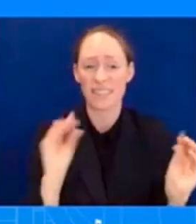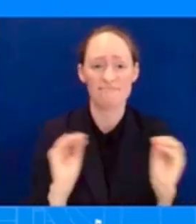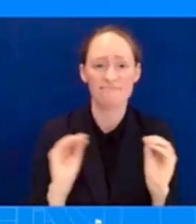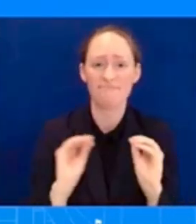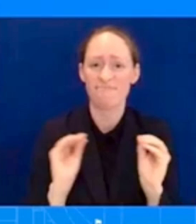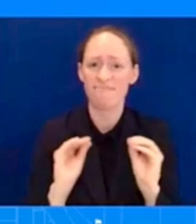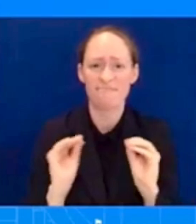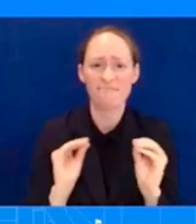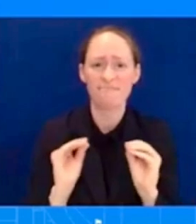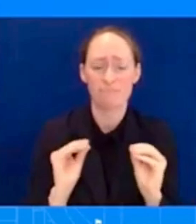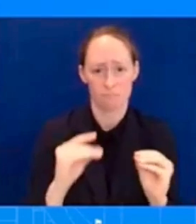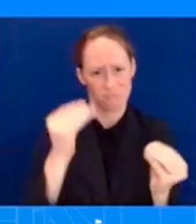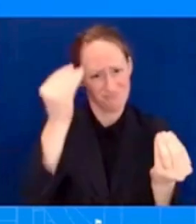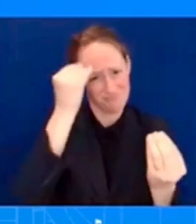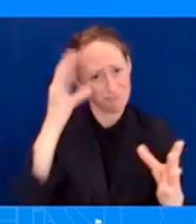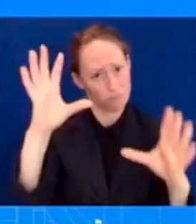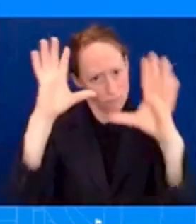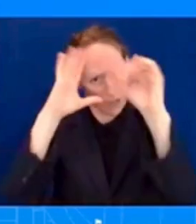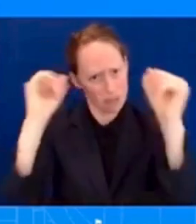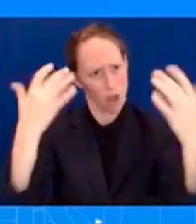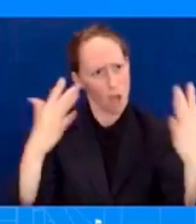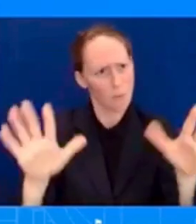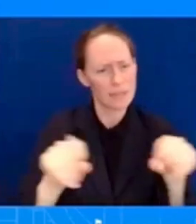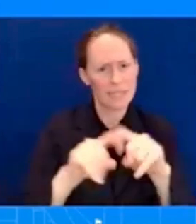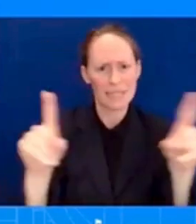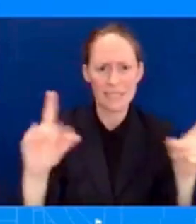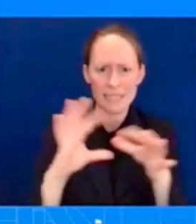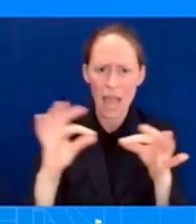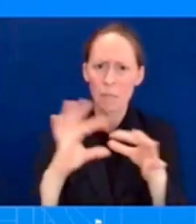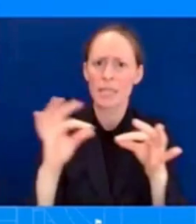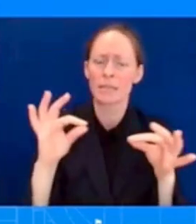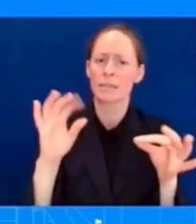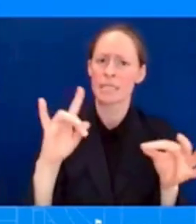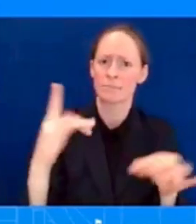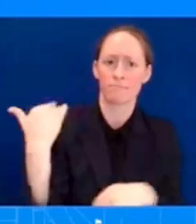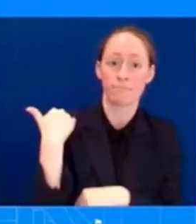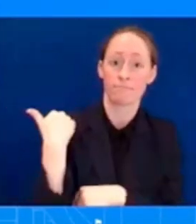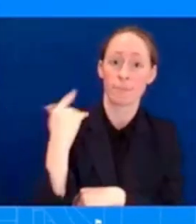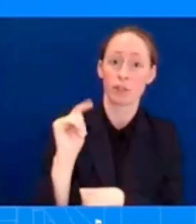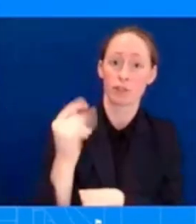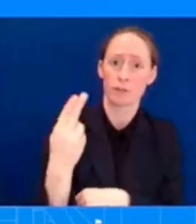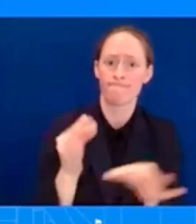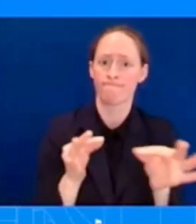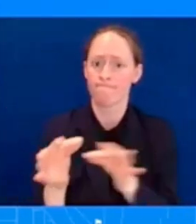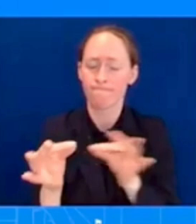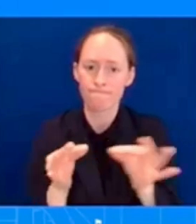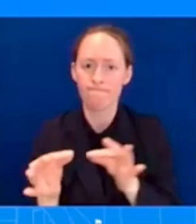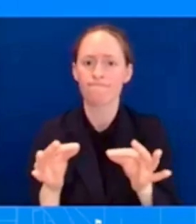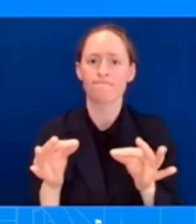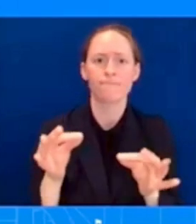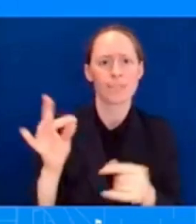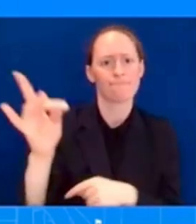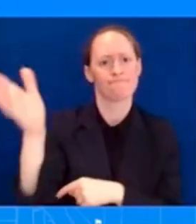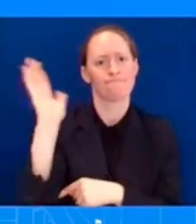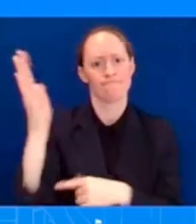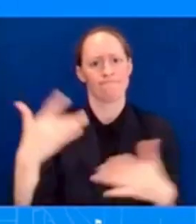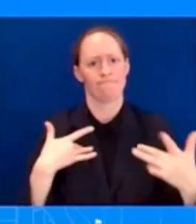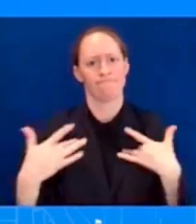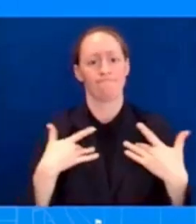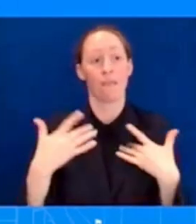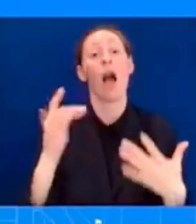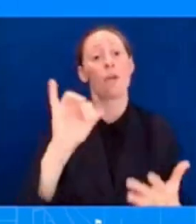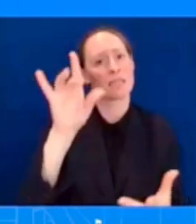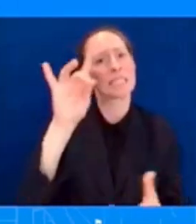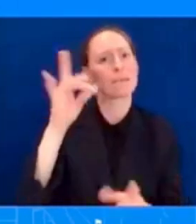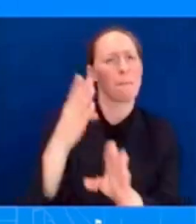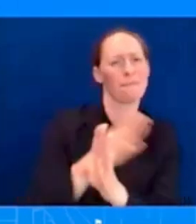when he was in Utah, ahead of talking about the PACT Act, which is, as you know, something was a year anniversary, an issue that is incredibly important to many